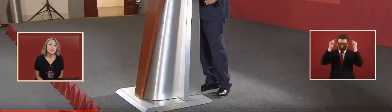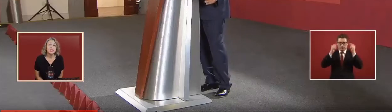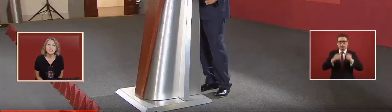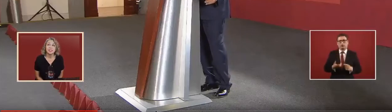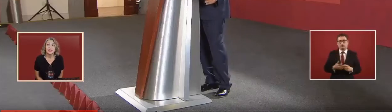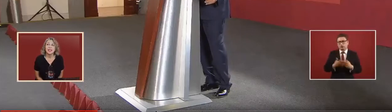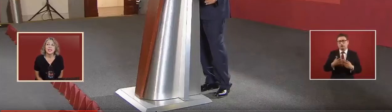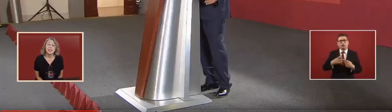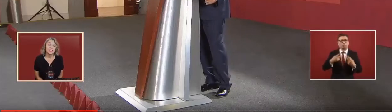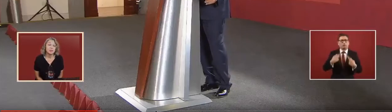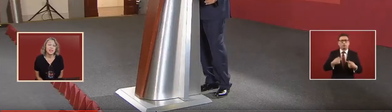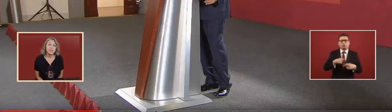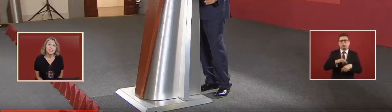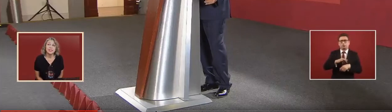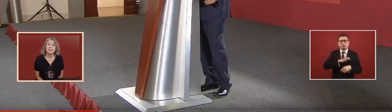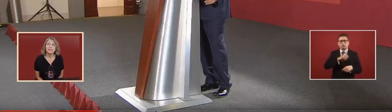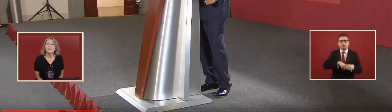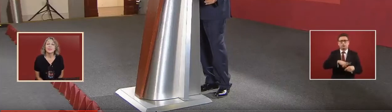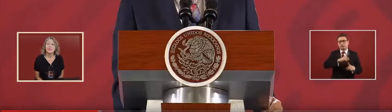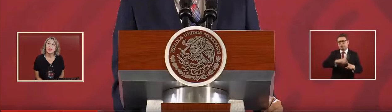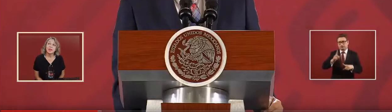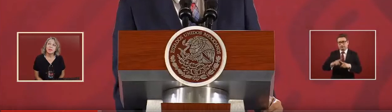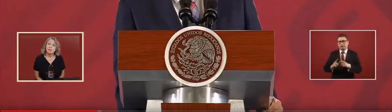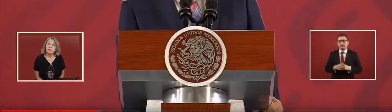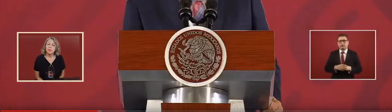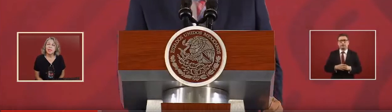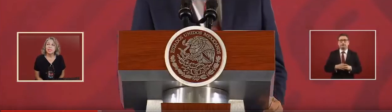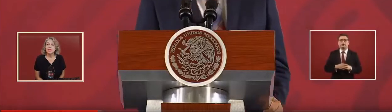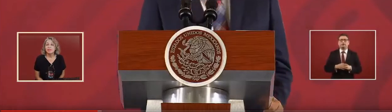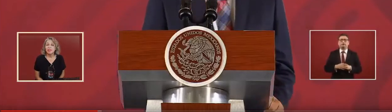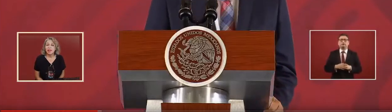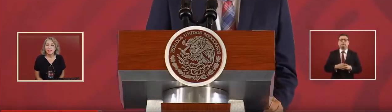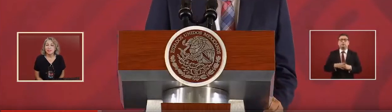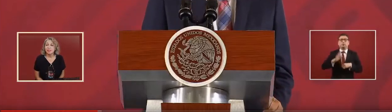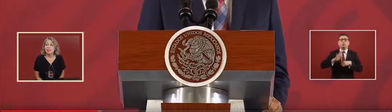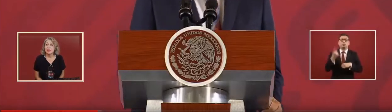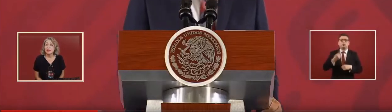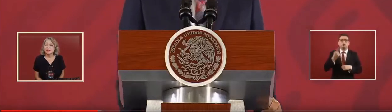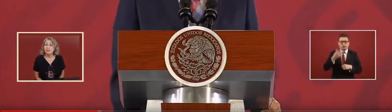because, in effect, there's vacancies.